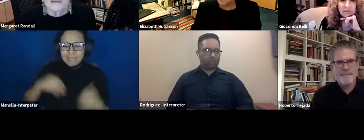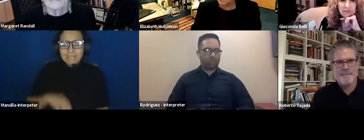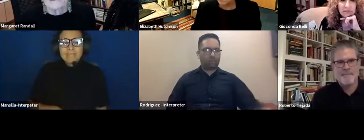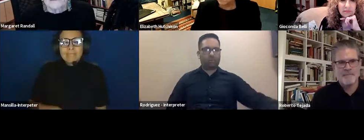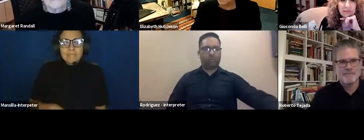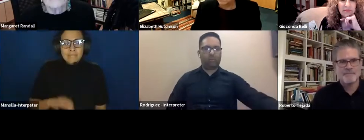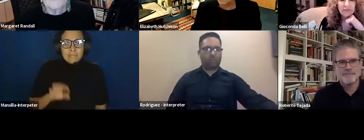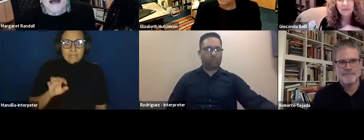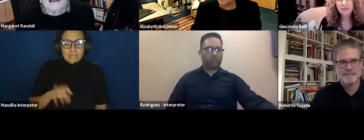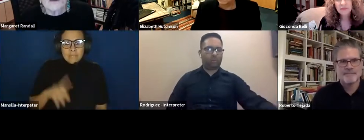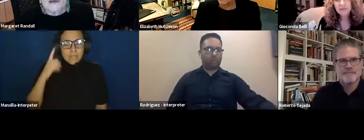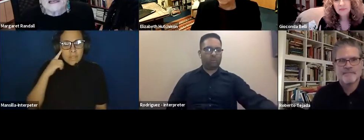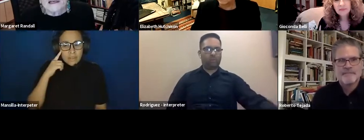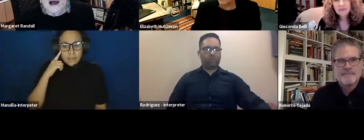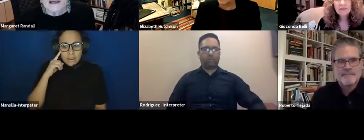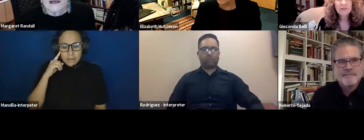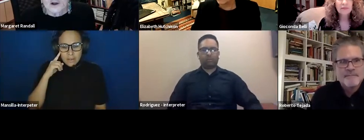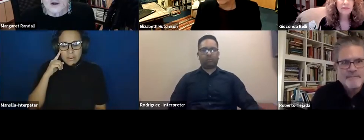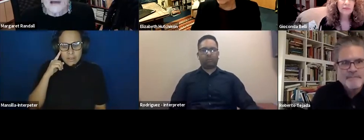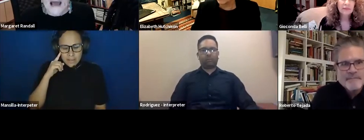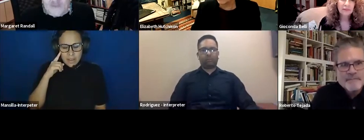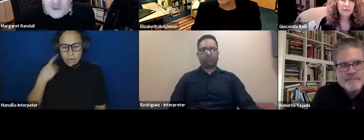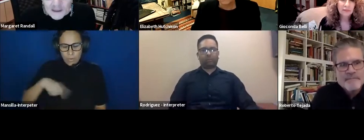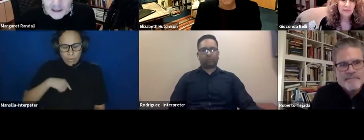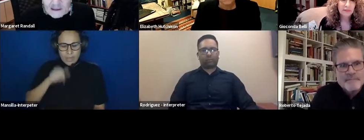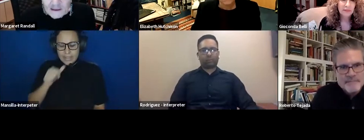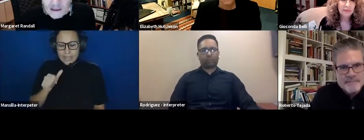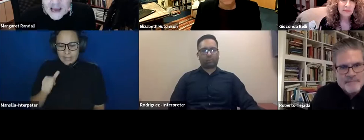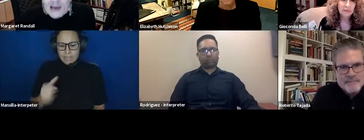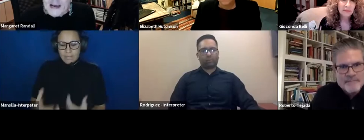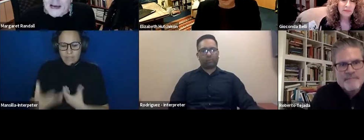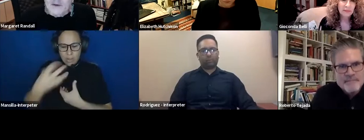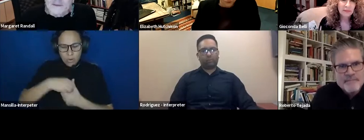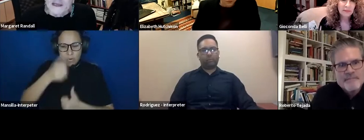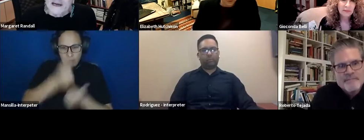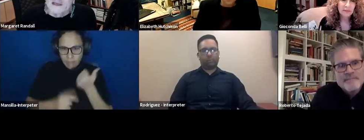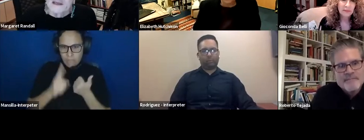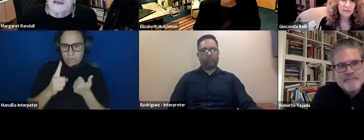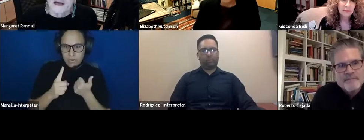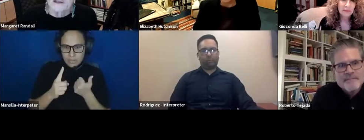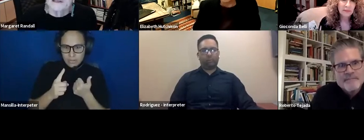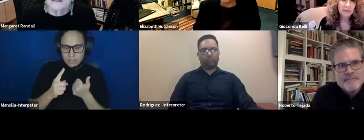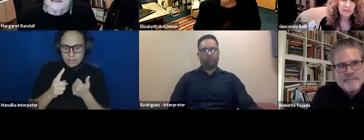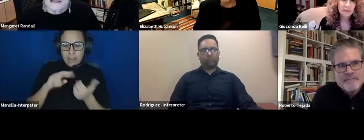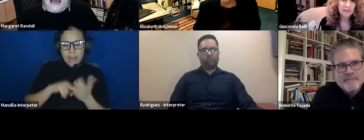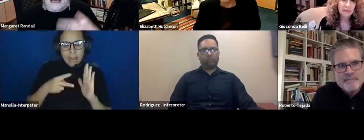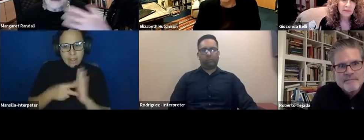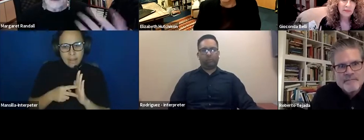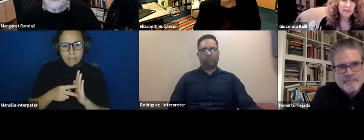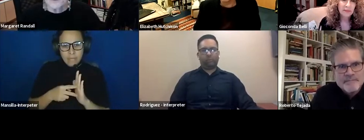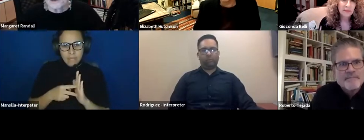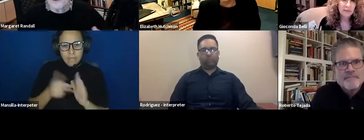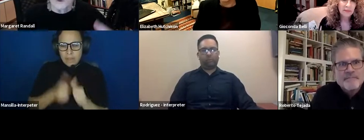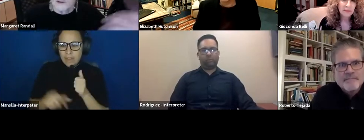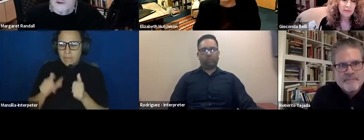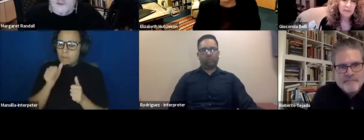that the fact that we did not include everybody, and by everybody, I mean, not just in saying in